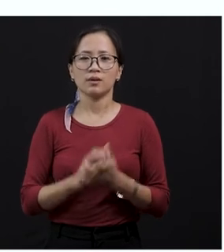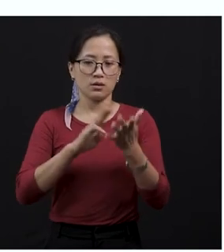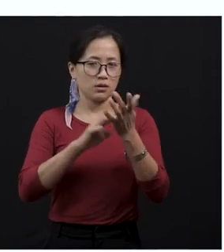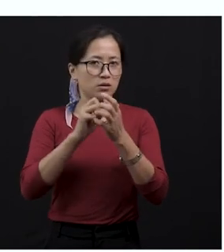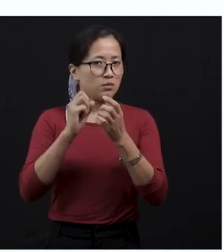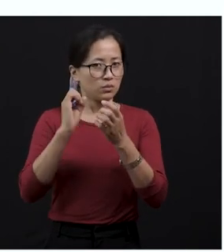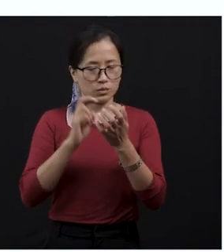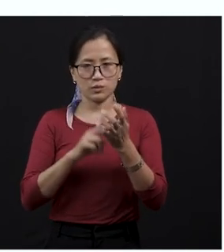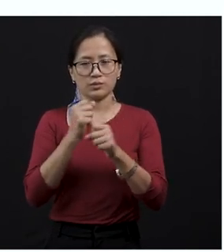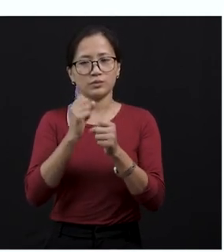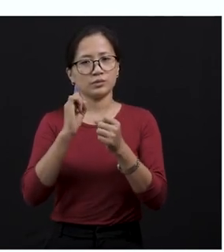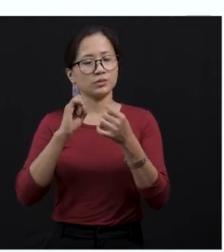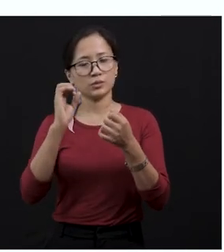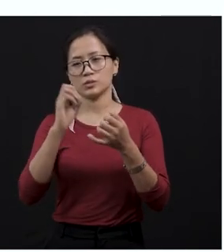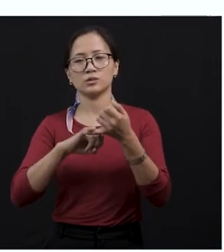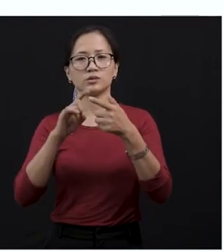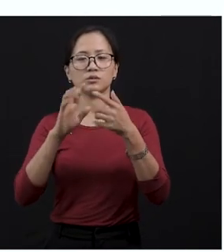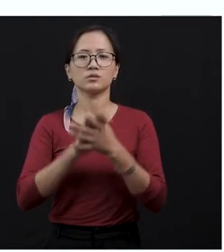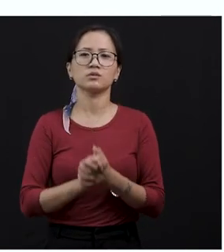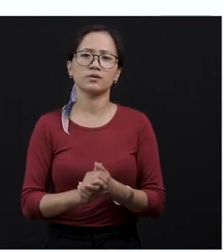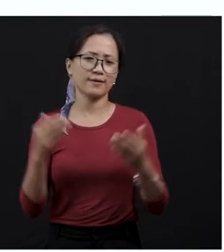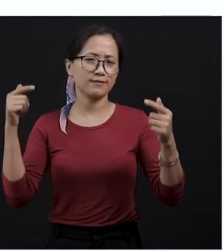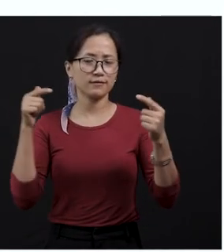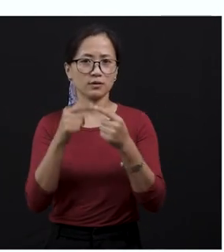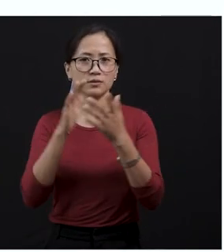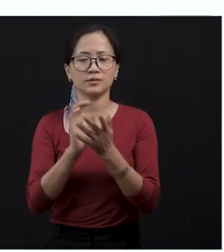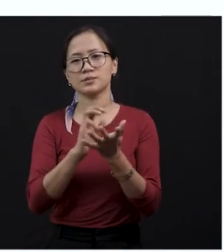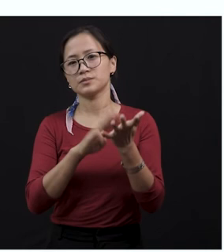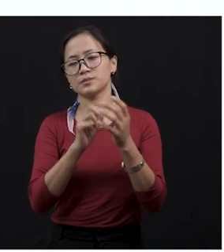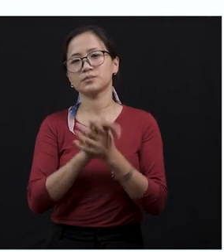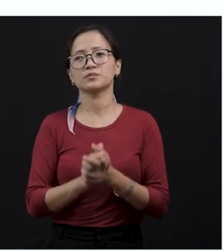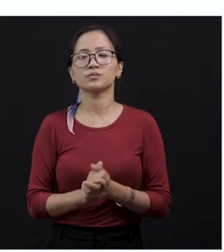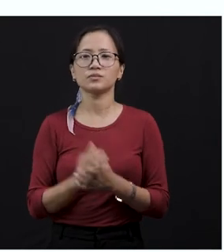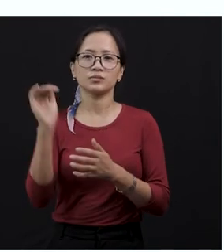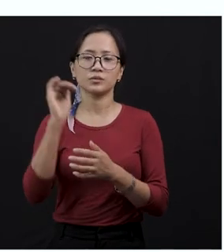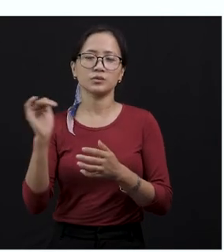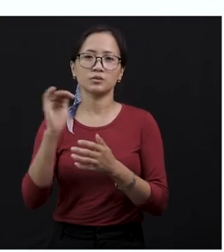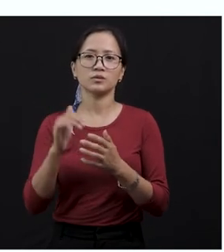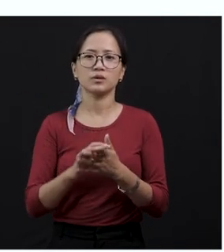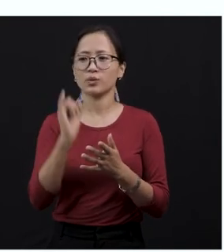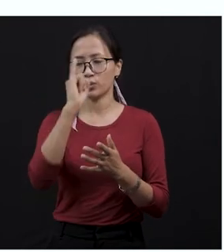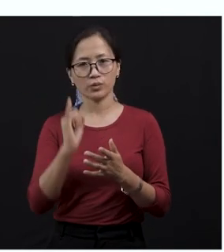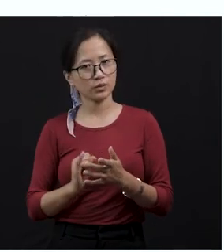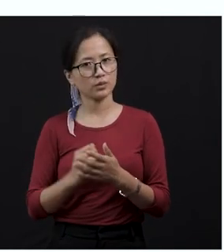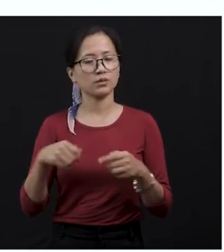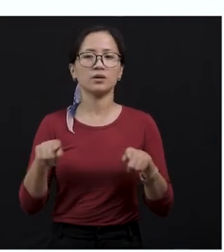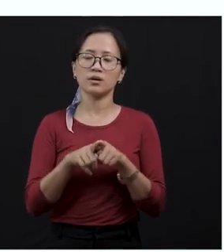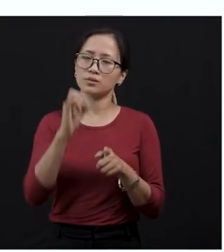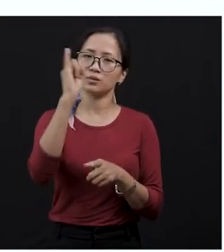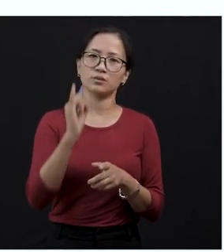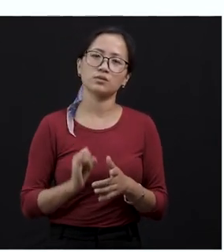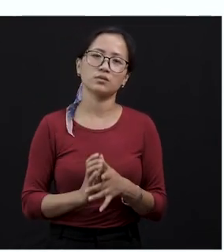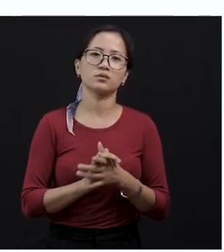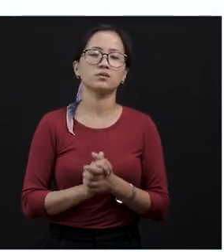would always come and attack him. So, because of the attacks given by the mongoose, the snake was getting weaker and weaker. Okay?